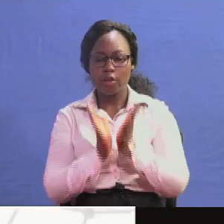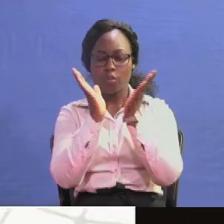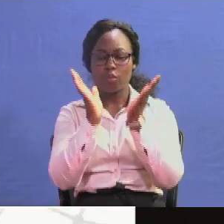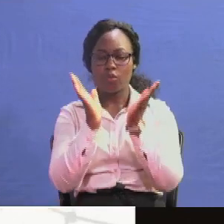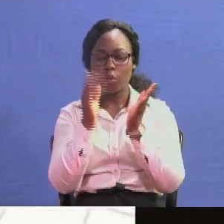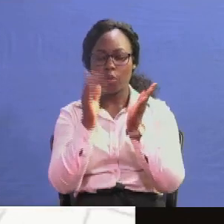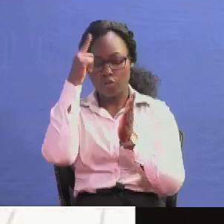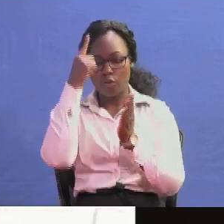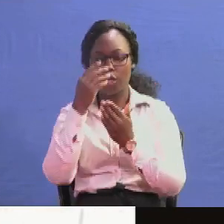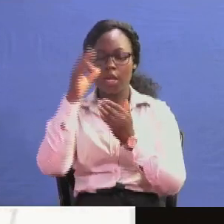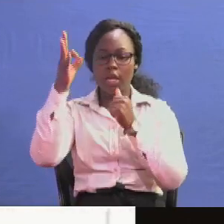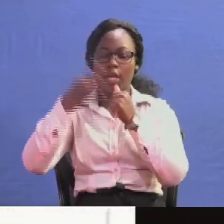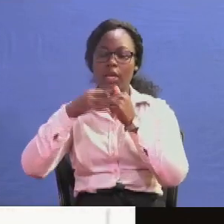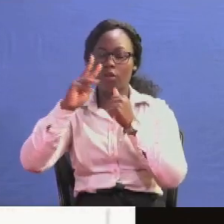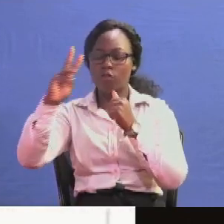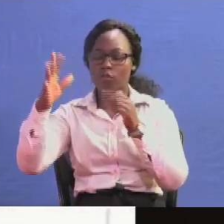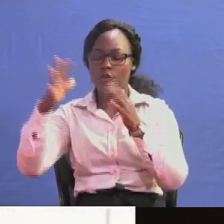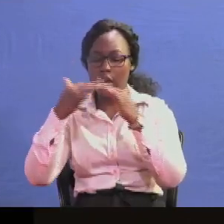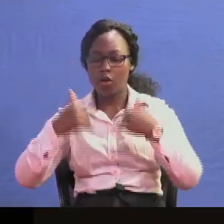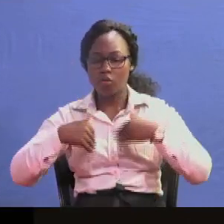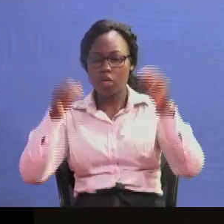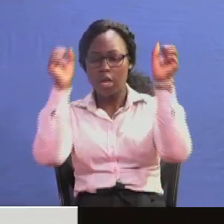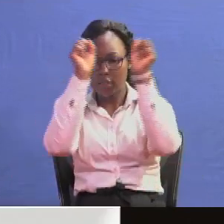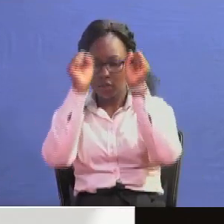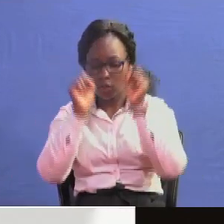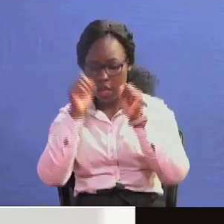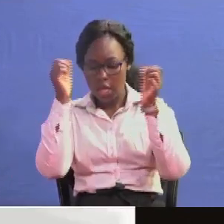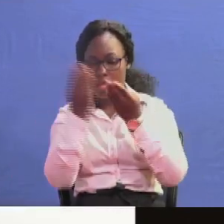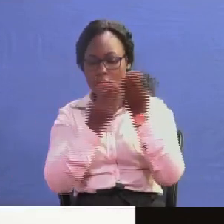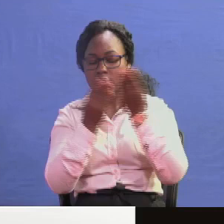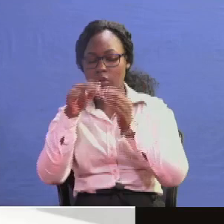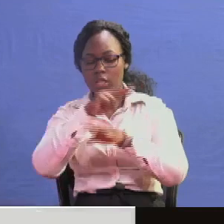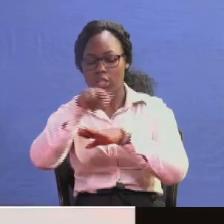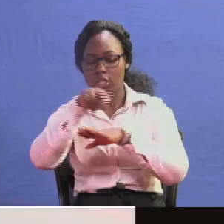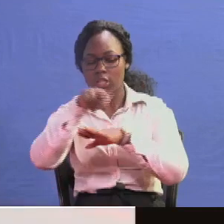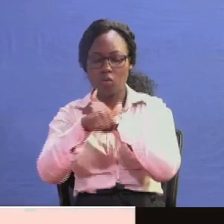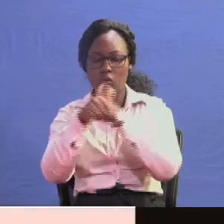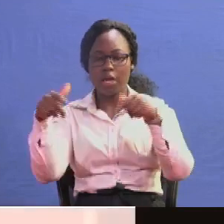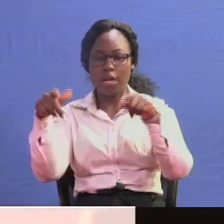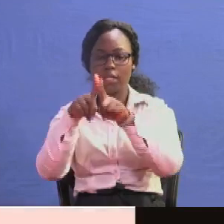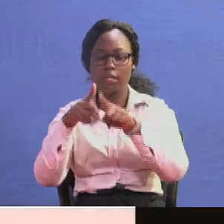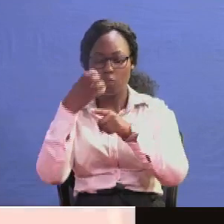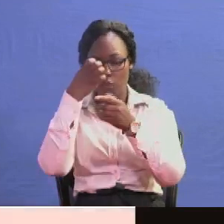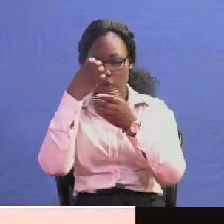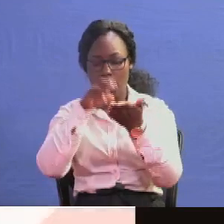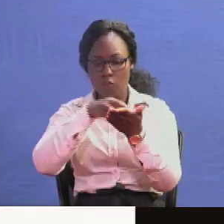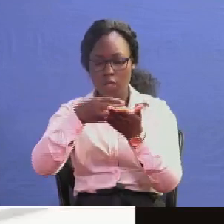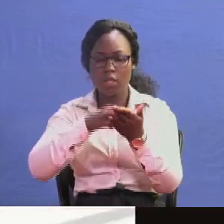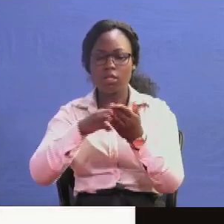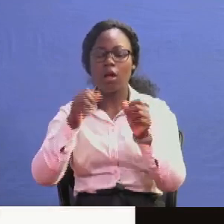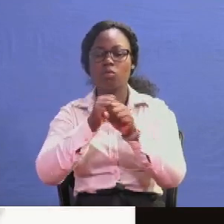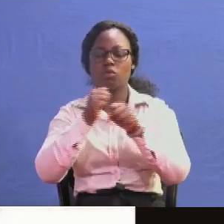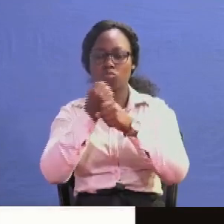844 so let us celebrate the system it has served this nation well with its weaknesses and we can make cbc